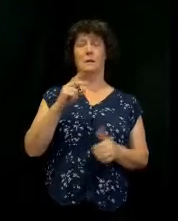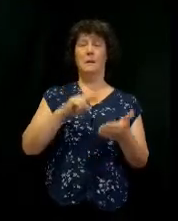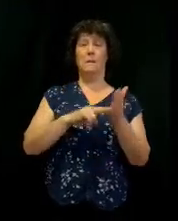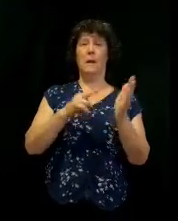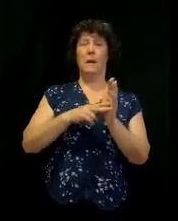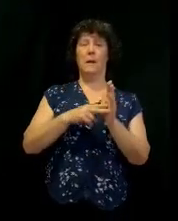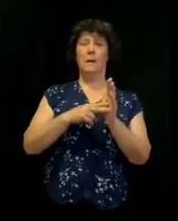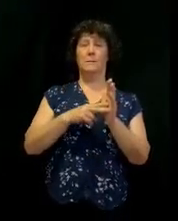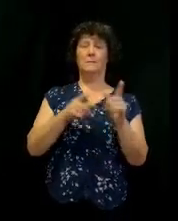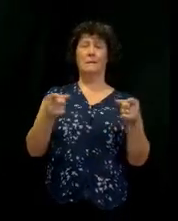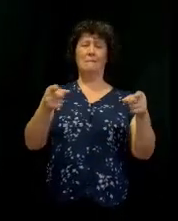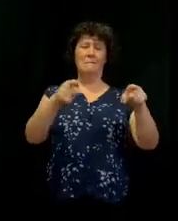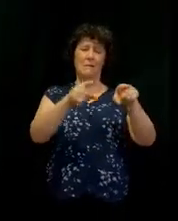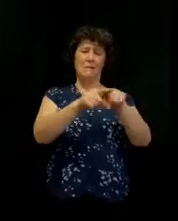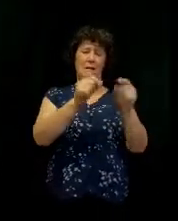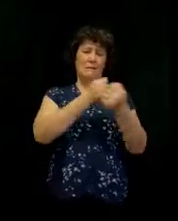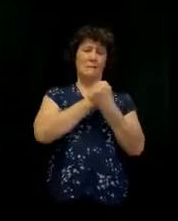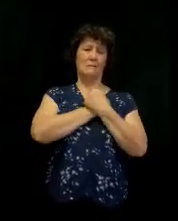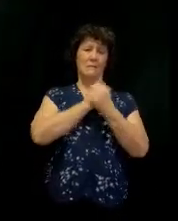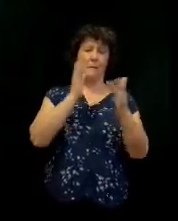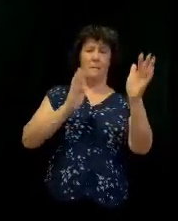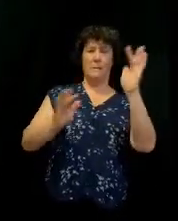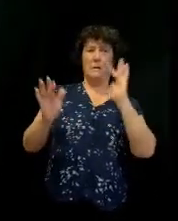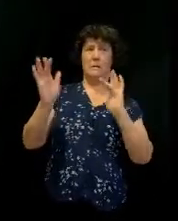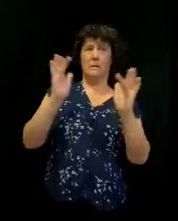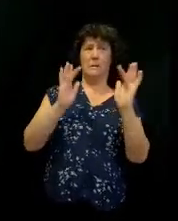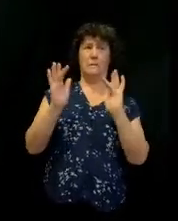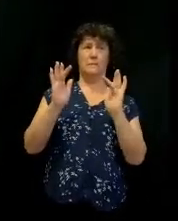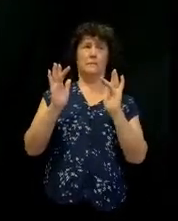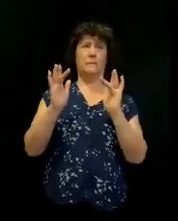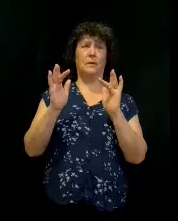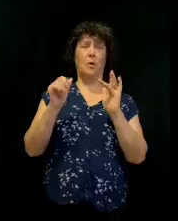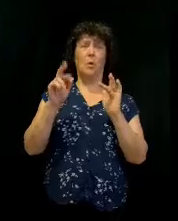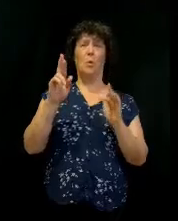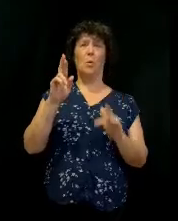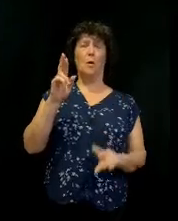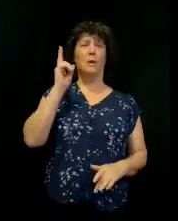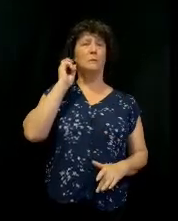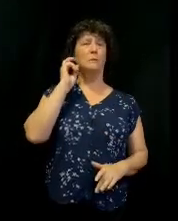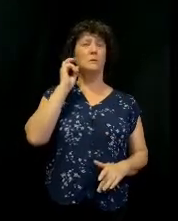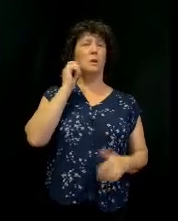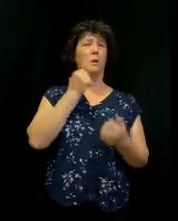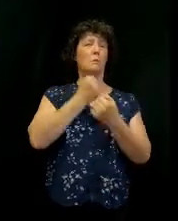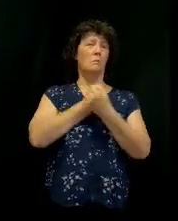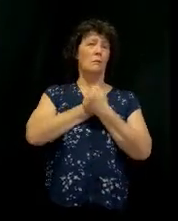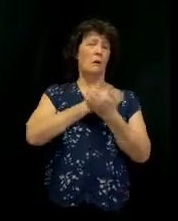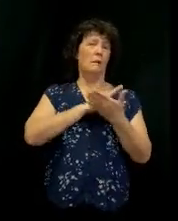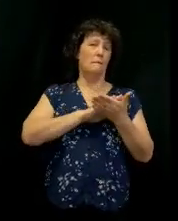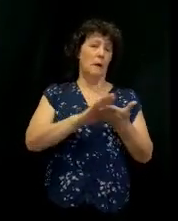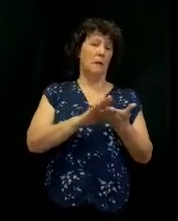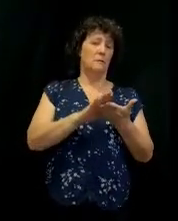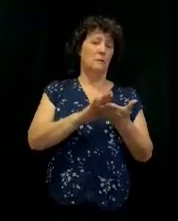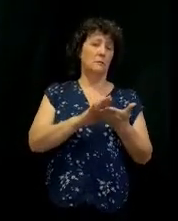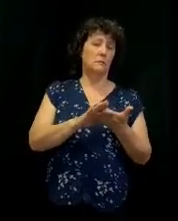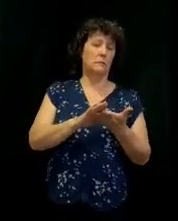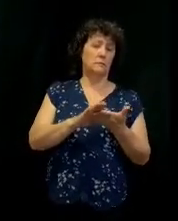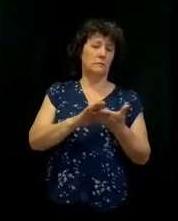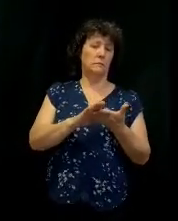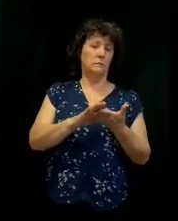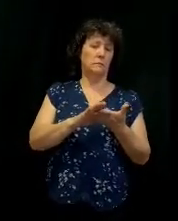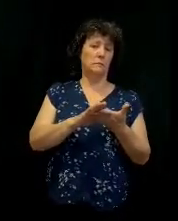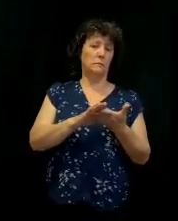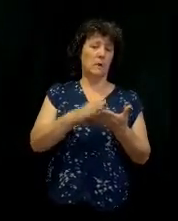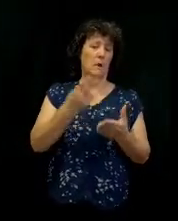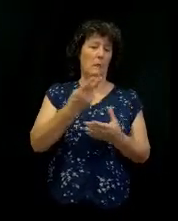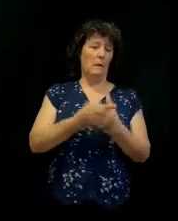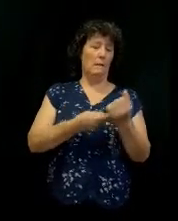covenant love. That's what the word means. Mercy, you see the word mercy, or you hear loving kindness. You can look up the word. It's amazing. It